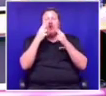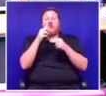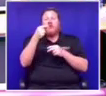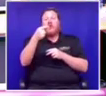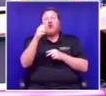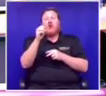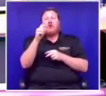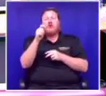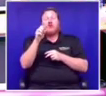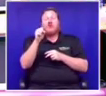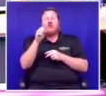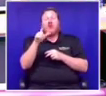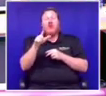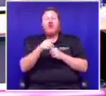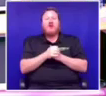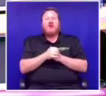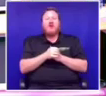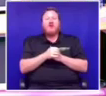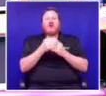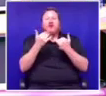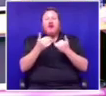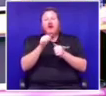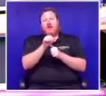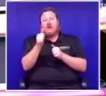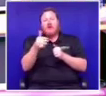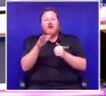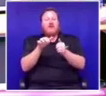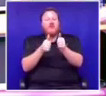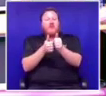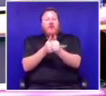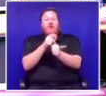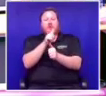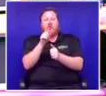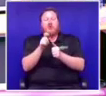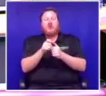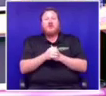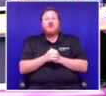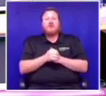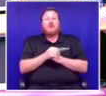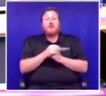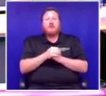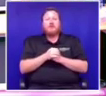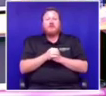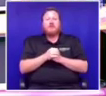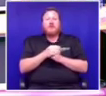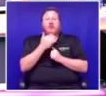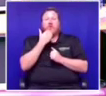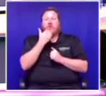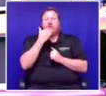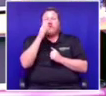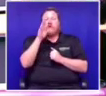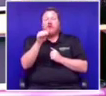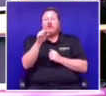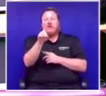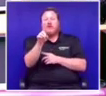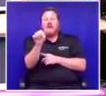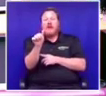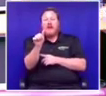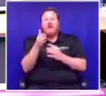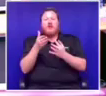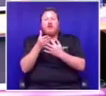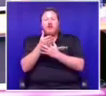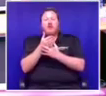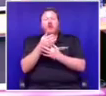Thank you. We are now moving to the next follow-up question, which is asked by DA through